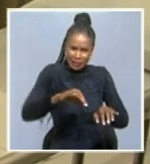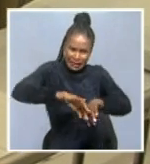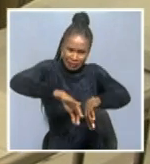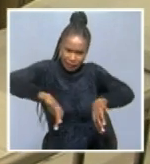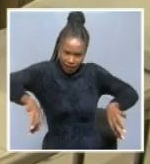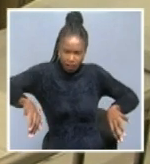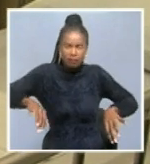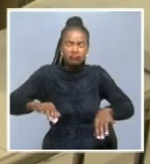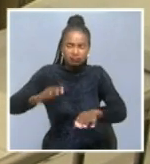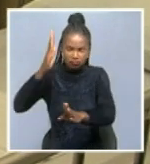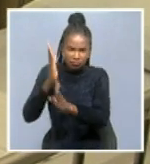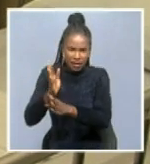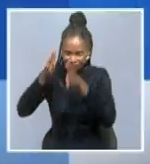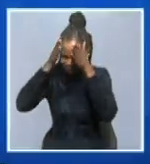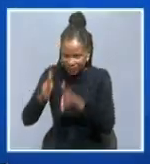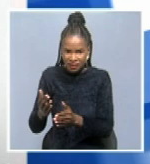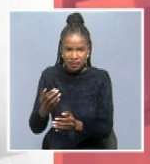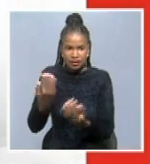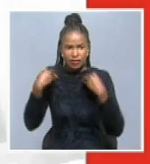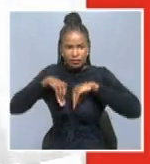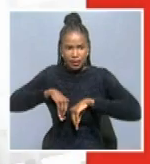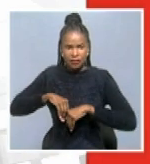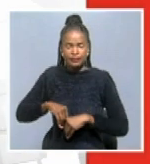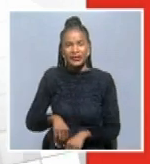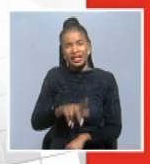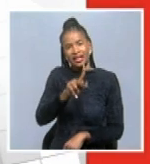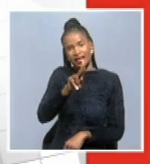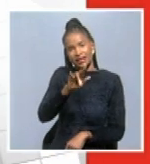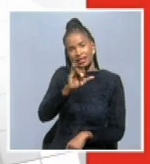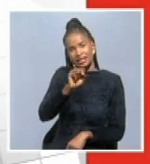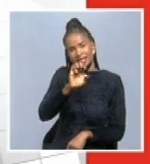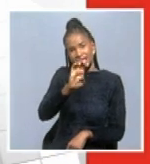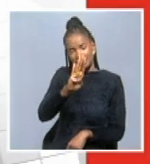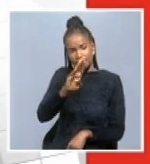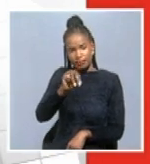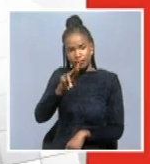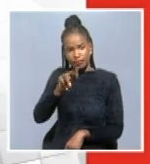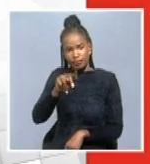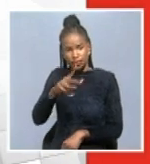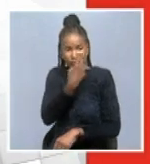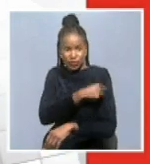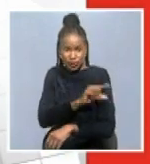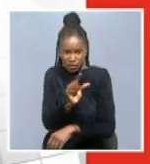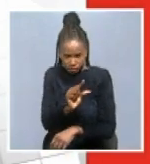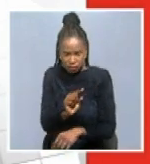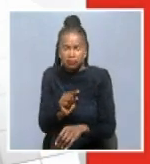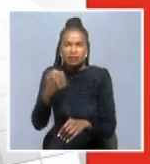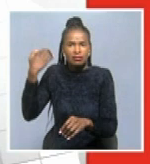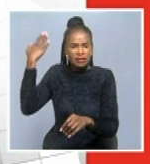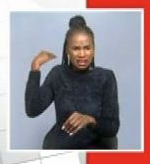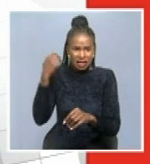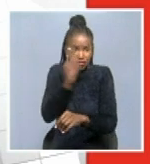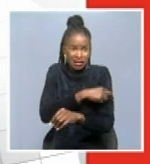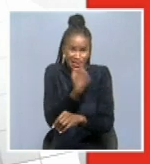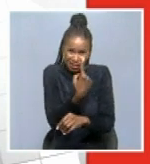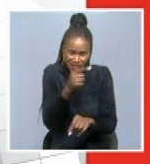we also converted the clinic into the isolation facility, which is about